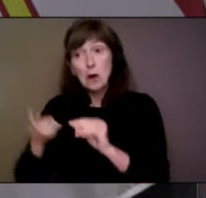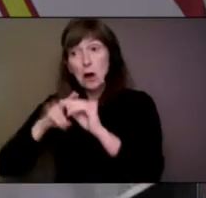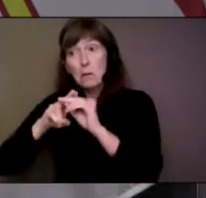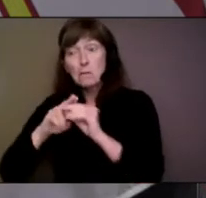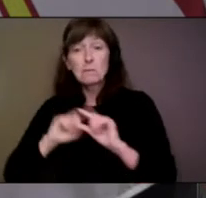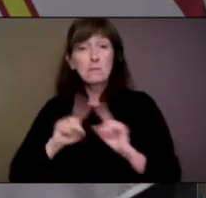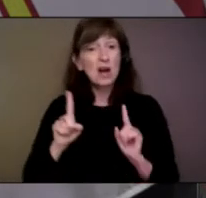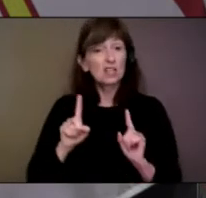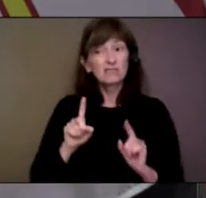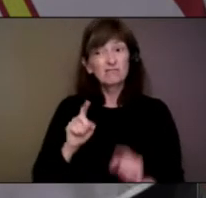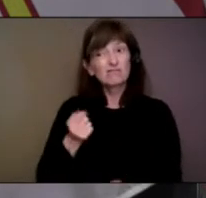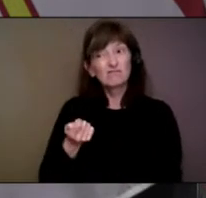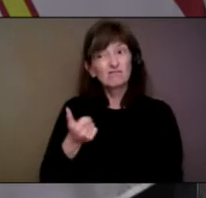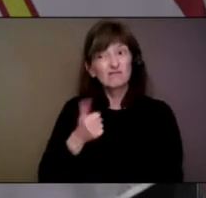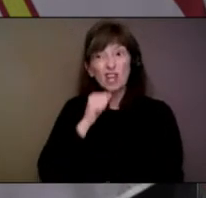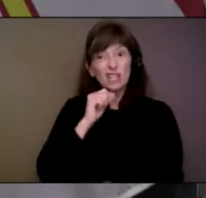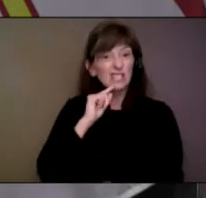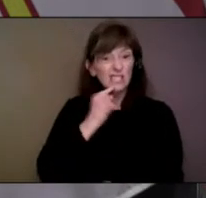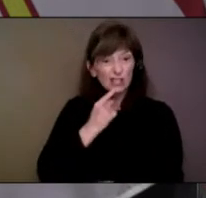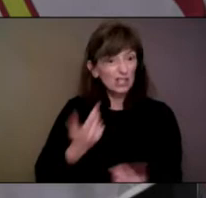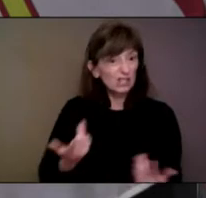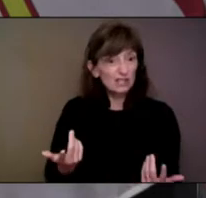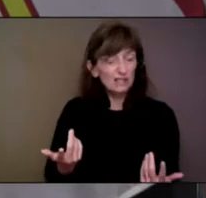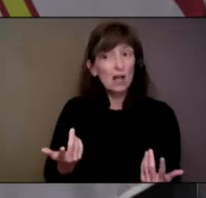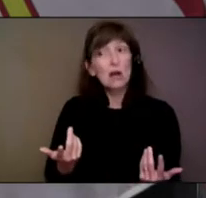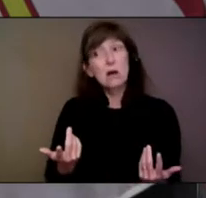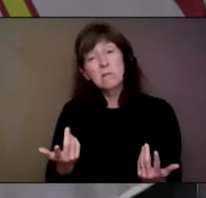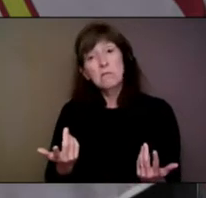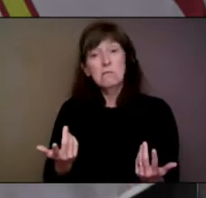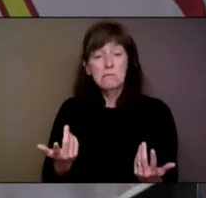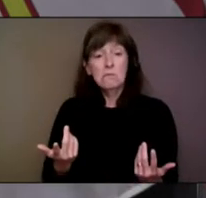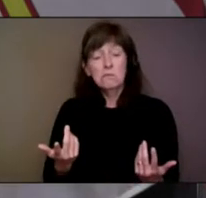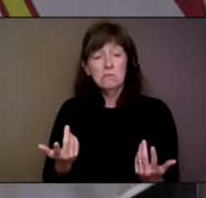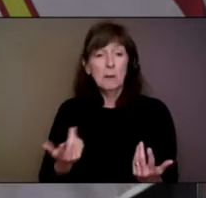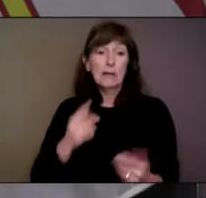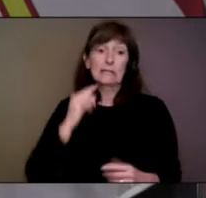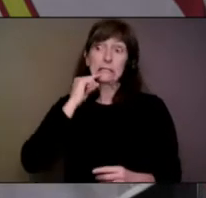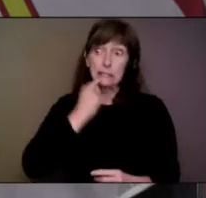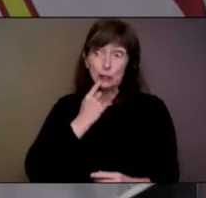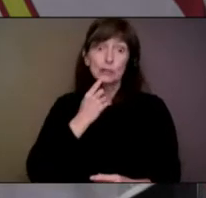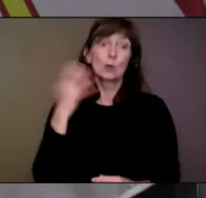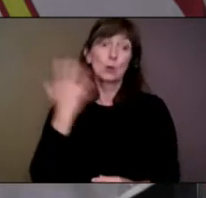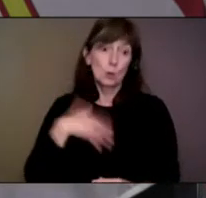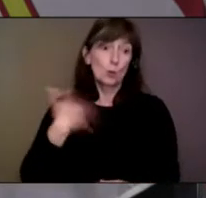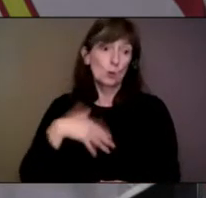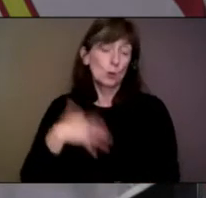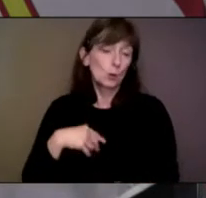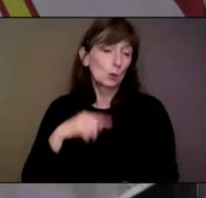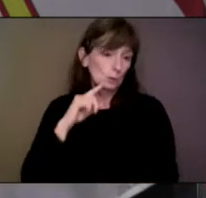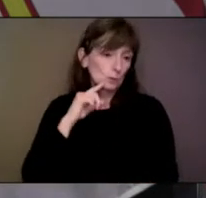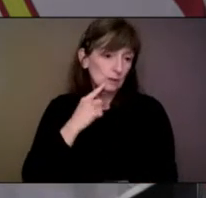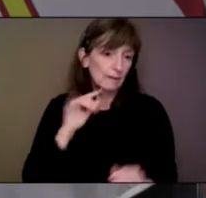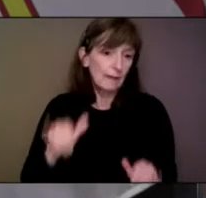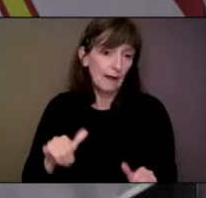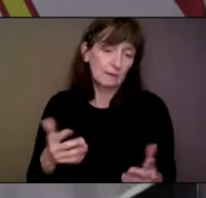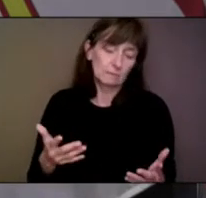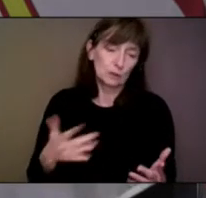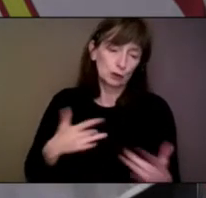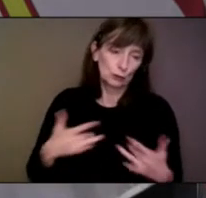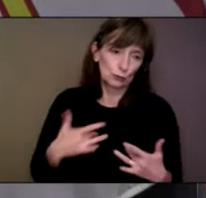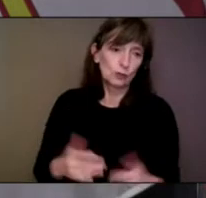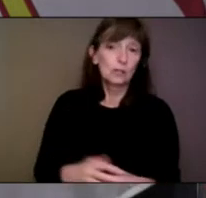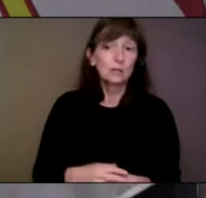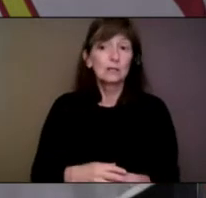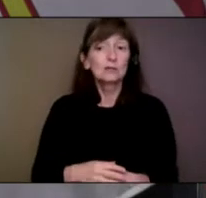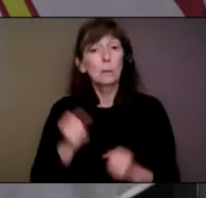you know, then that's, again, that's less worrisome. So there's a lot of things that we're keeping an eye on and we certainly will